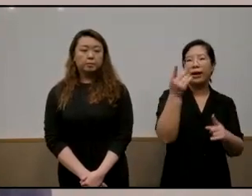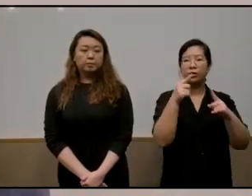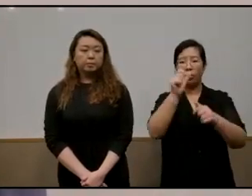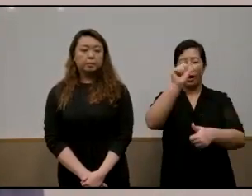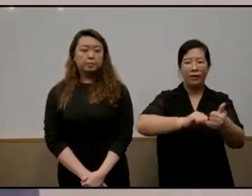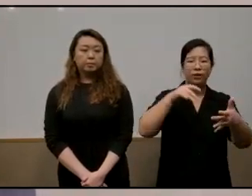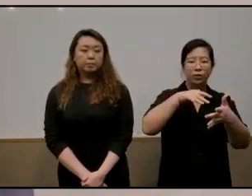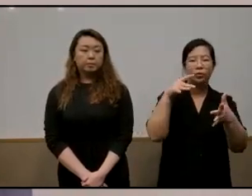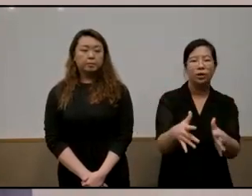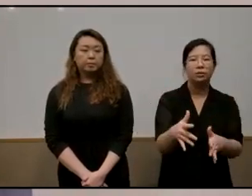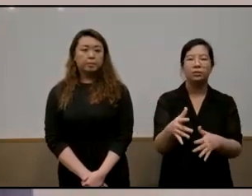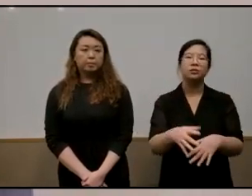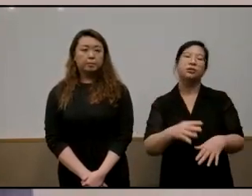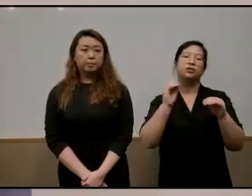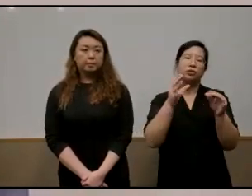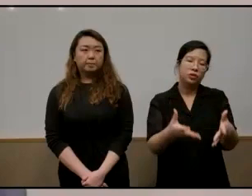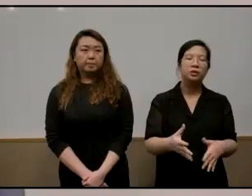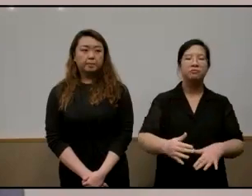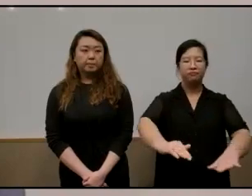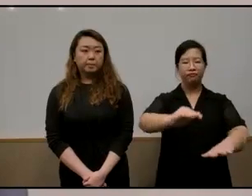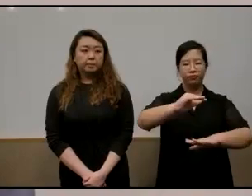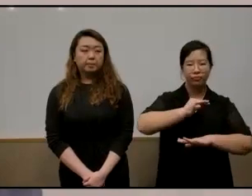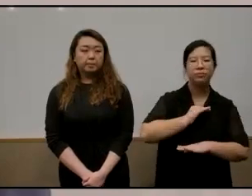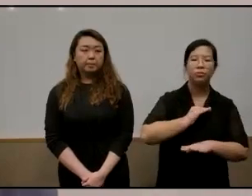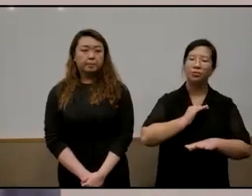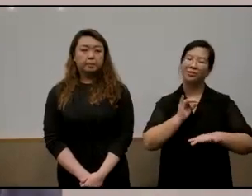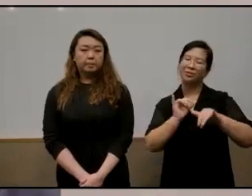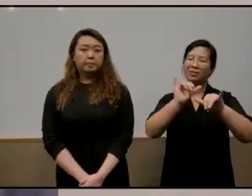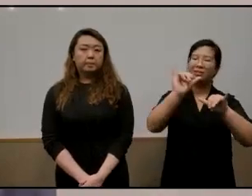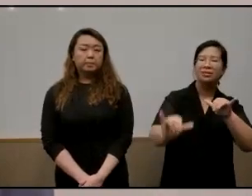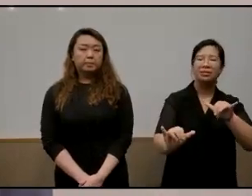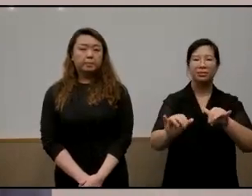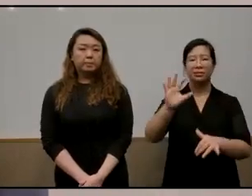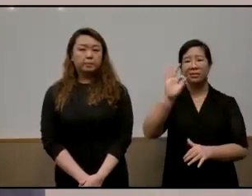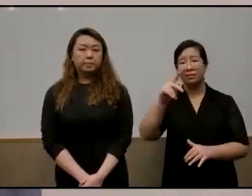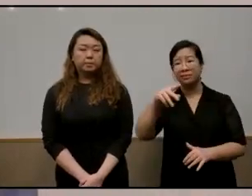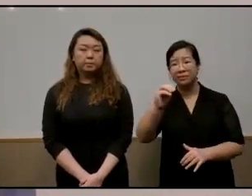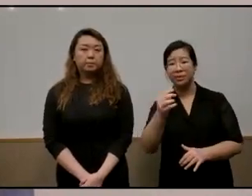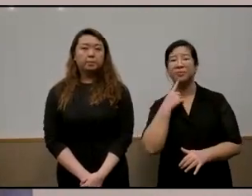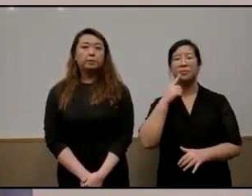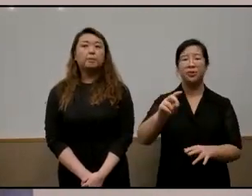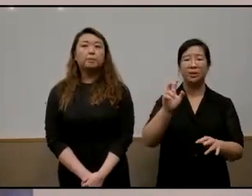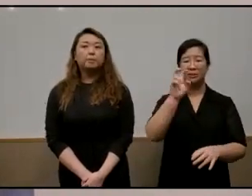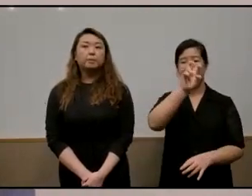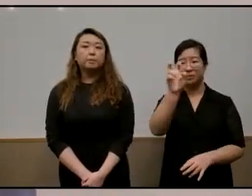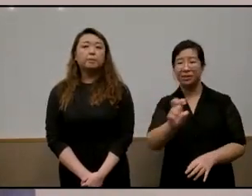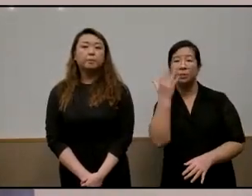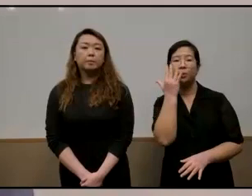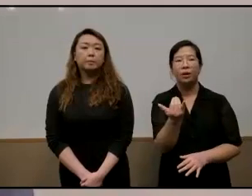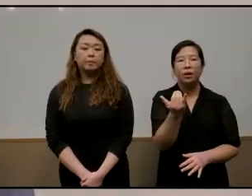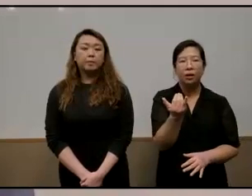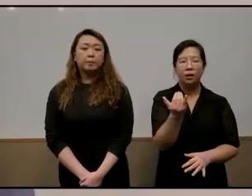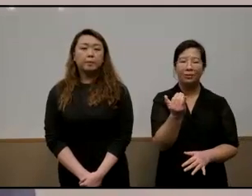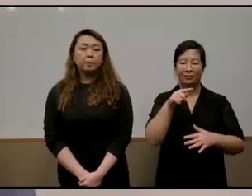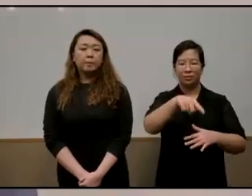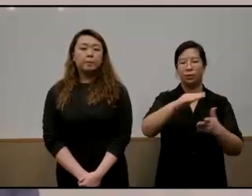and the teachers were content in those days to stay back till nine o'clock and order pizza in why because it was community mission